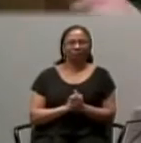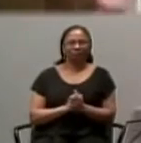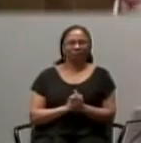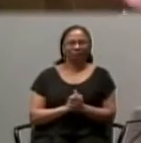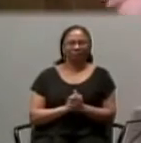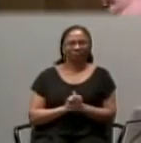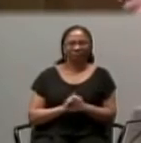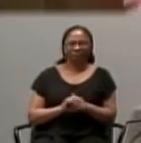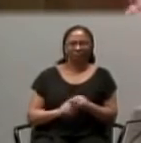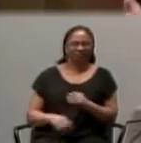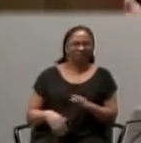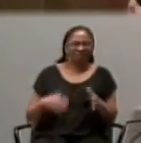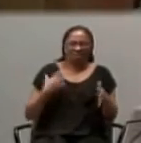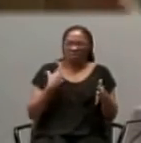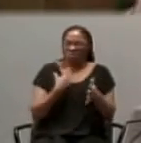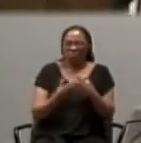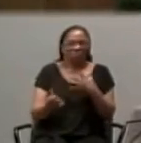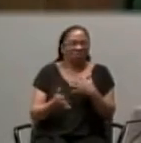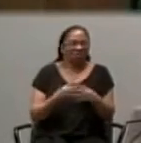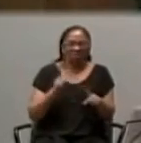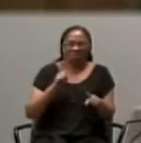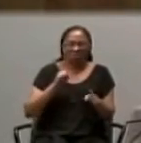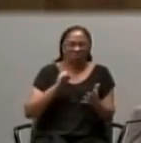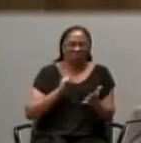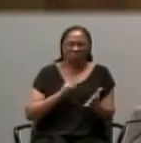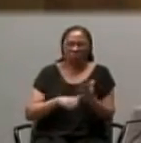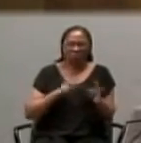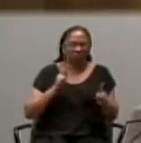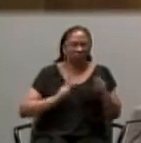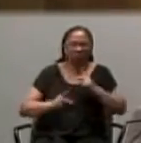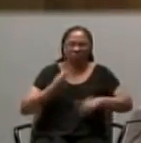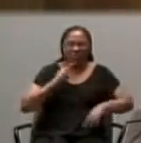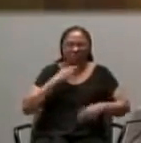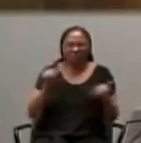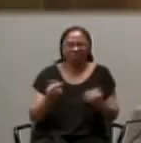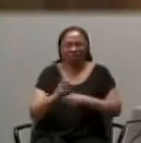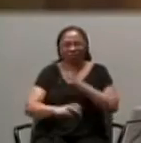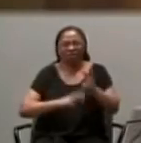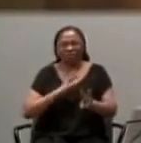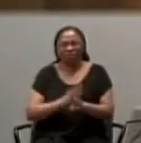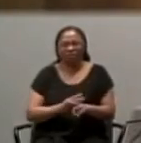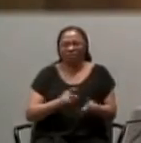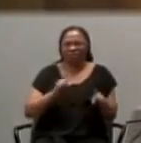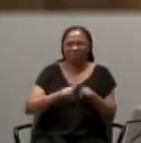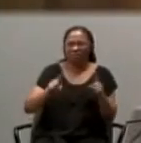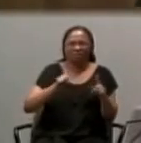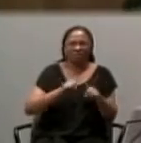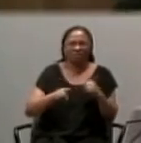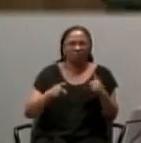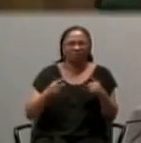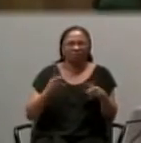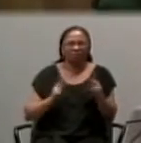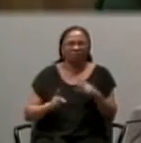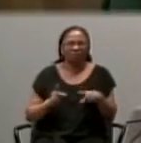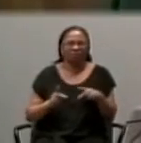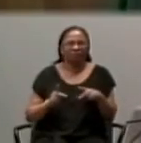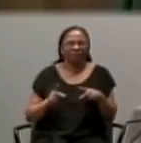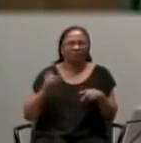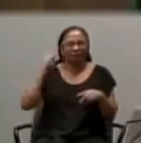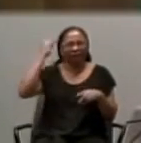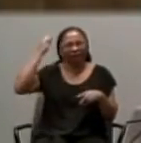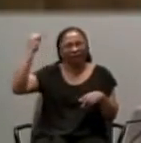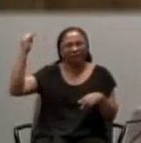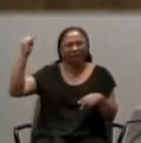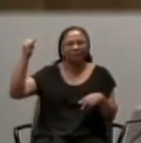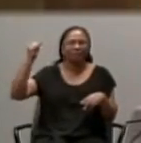of, Beating our head against the wall, Or trying to, Somehow or the other, Manipulate, And I use the word here, Very freely